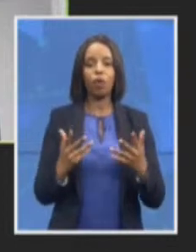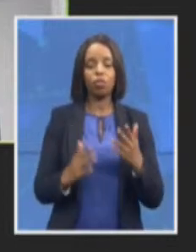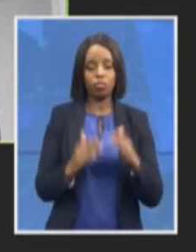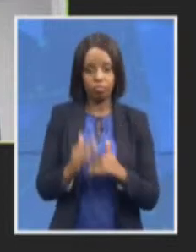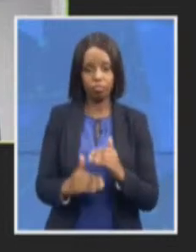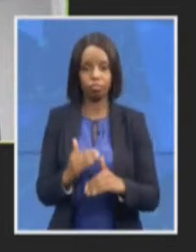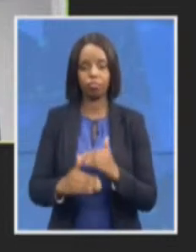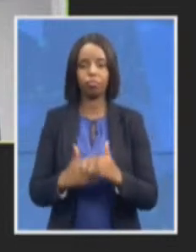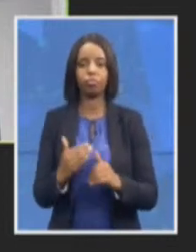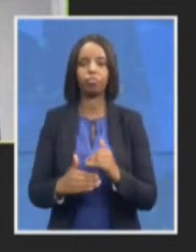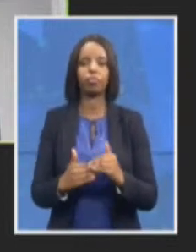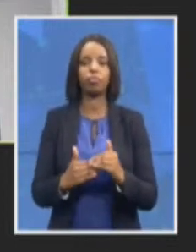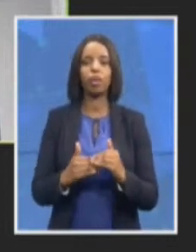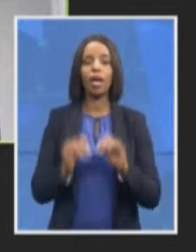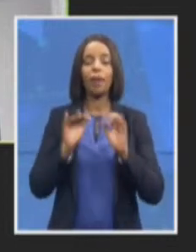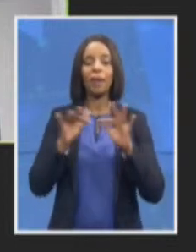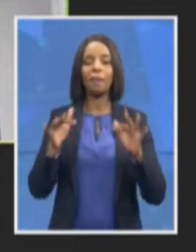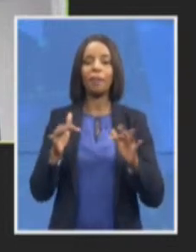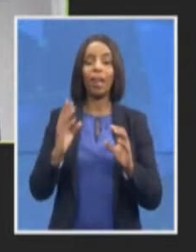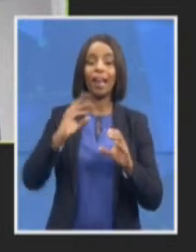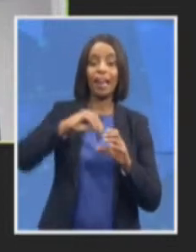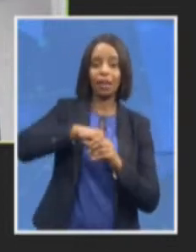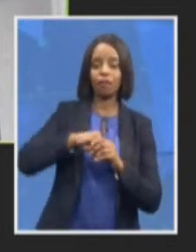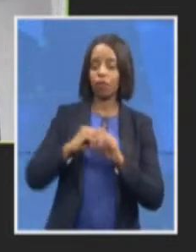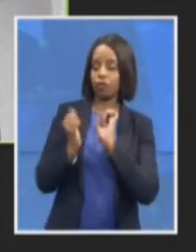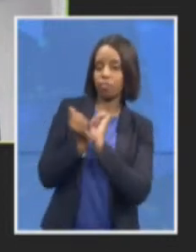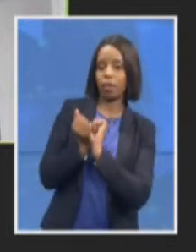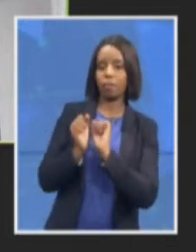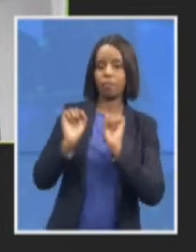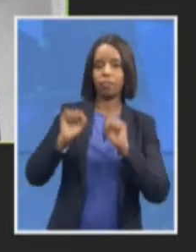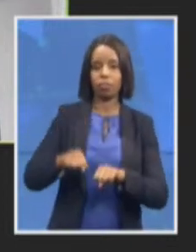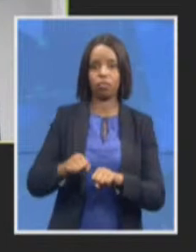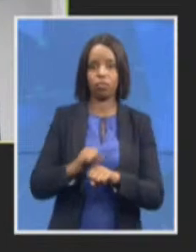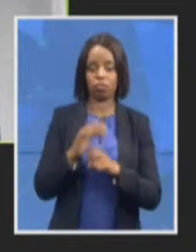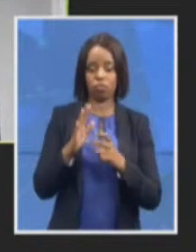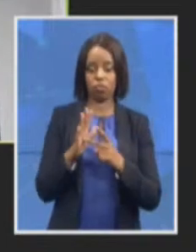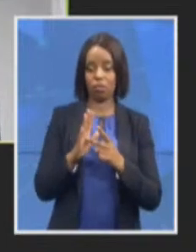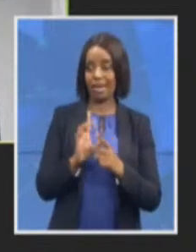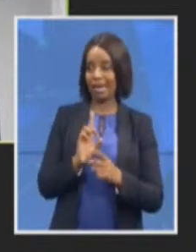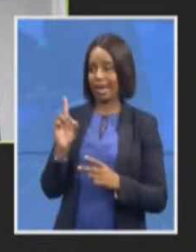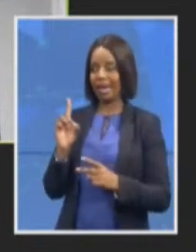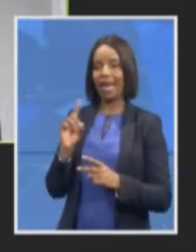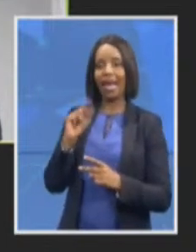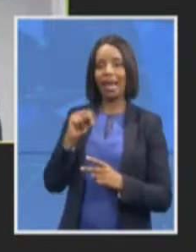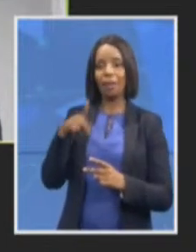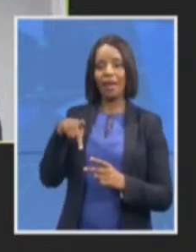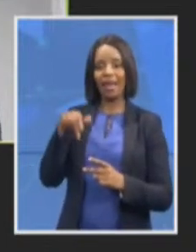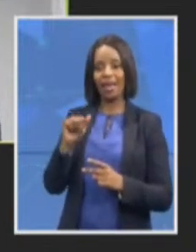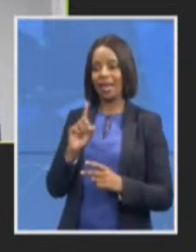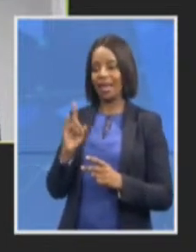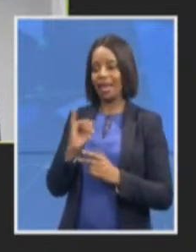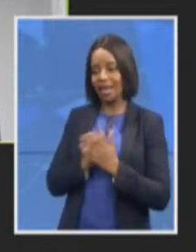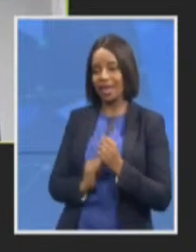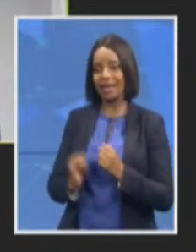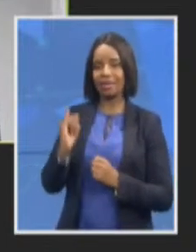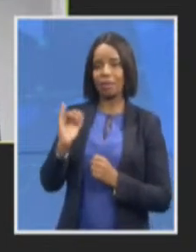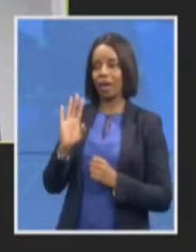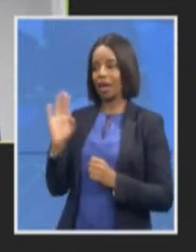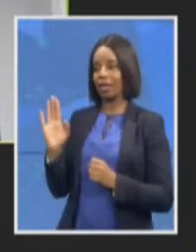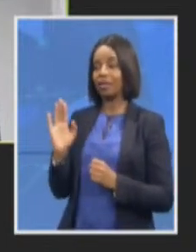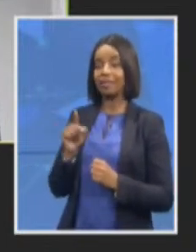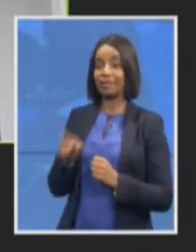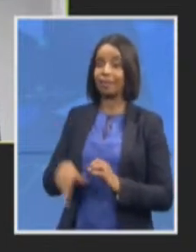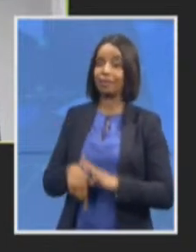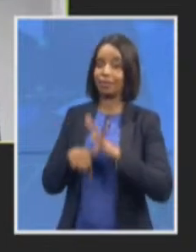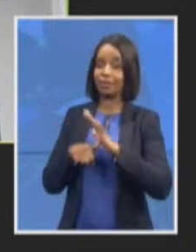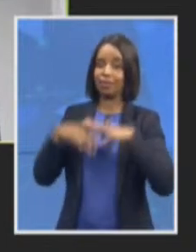also to boost the NPA's independence drive which is critical we established we are in the process of establishing